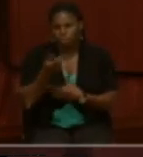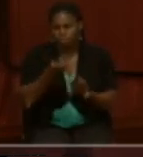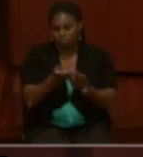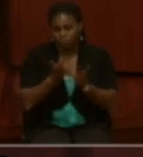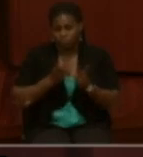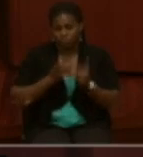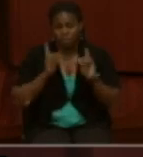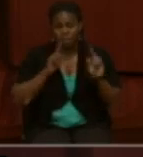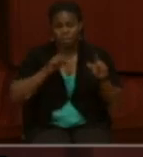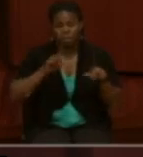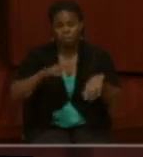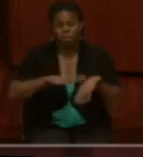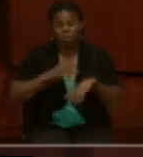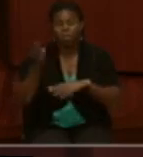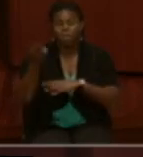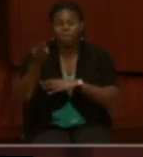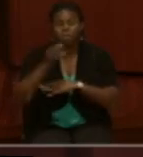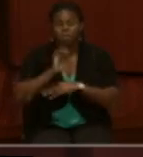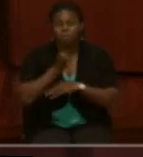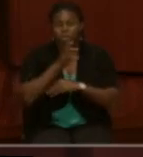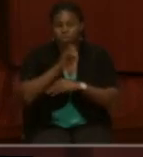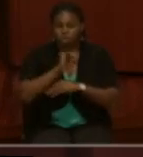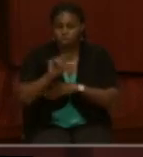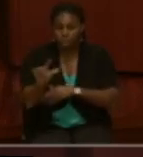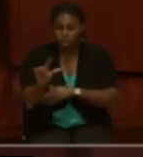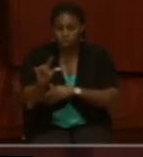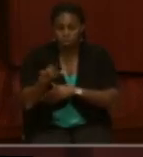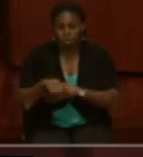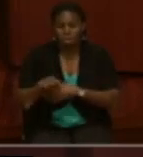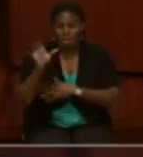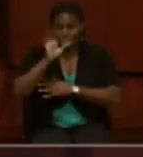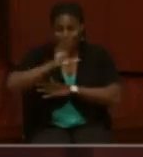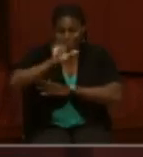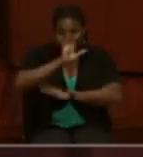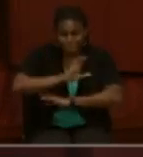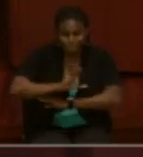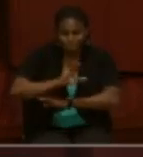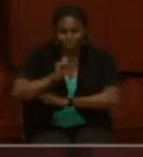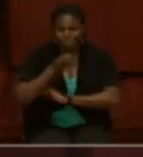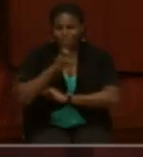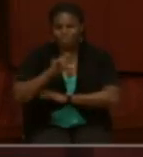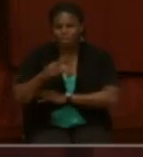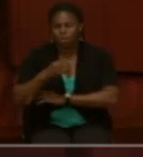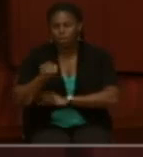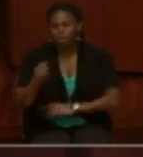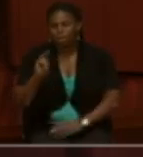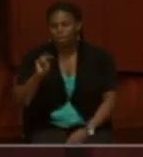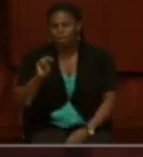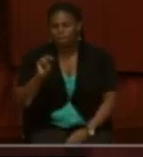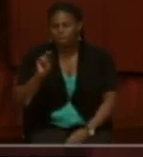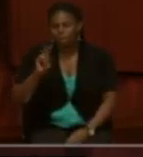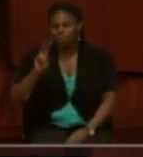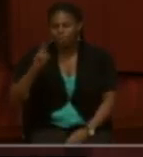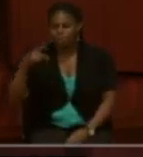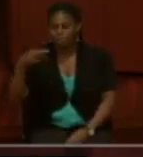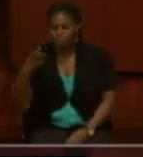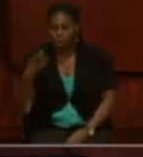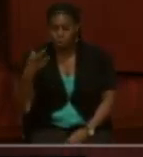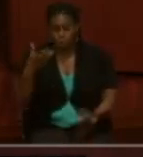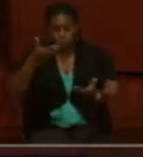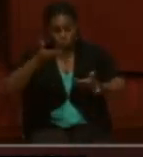has appeared on the History Channel, the Discovery Channel, and NPR. Welcome, Trevor.